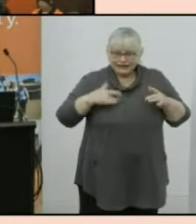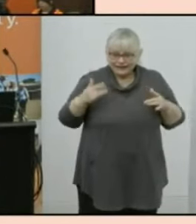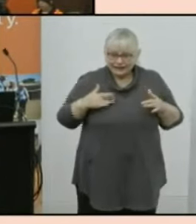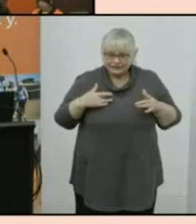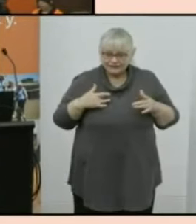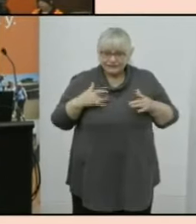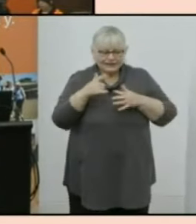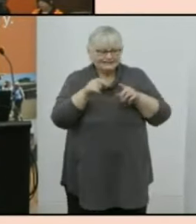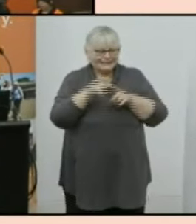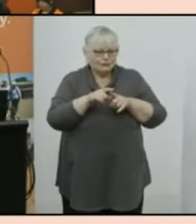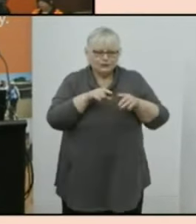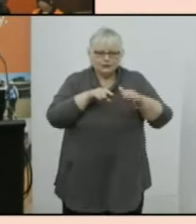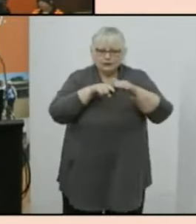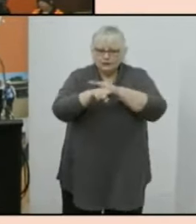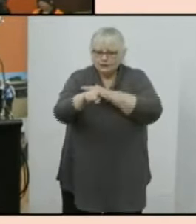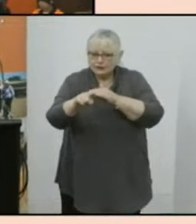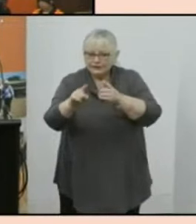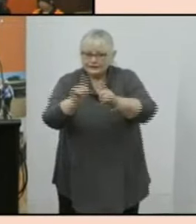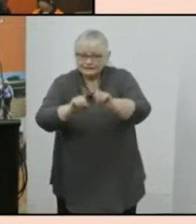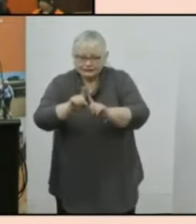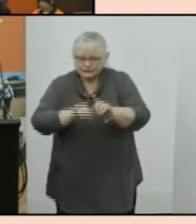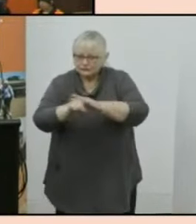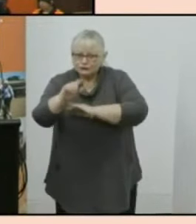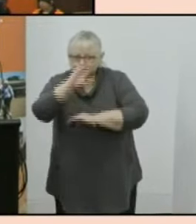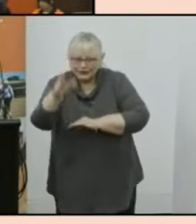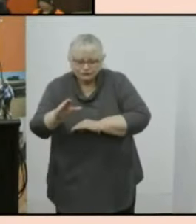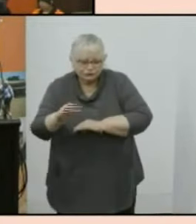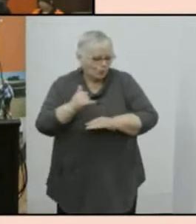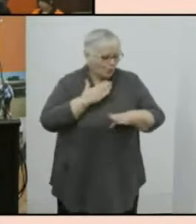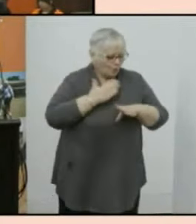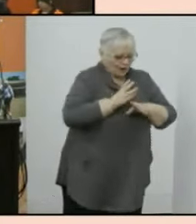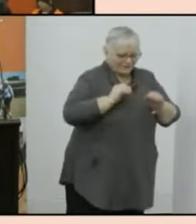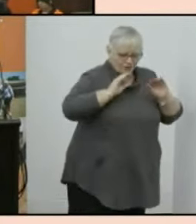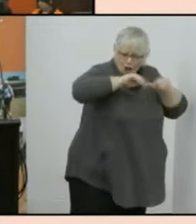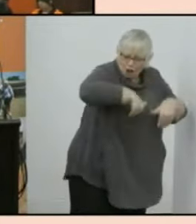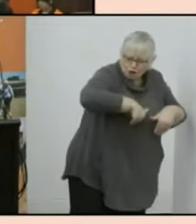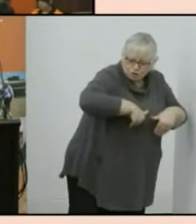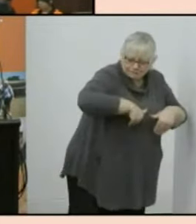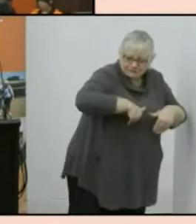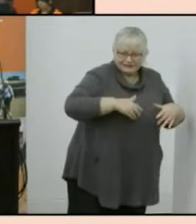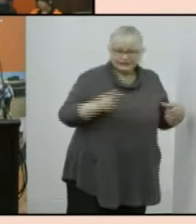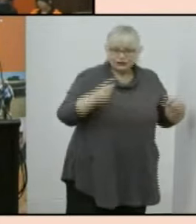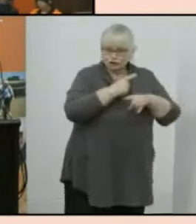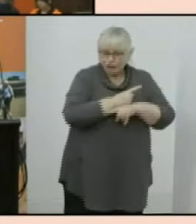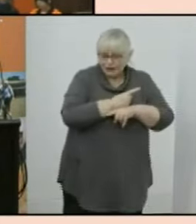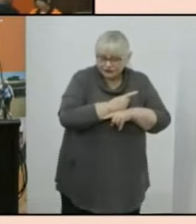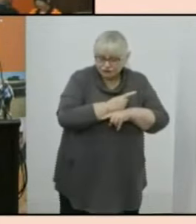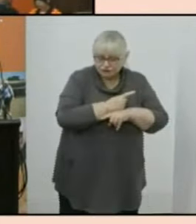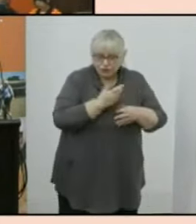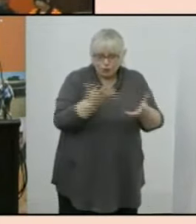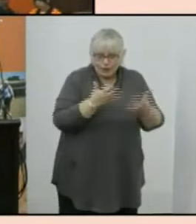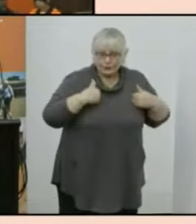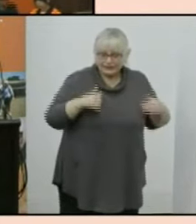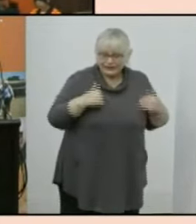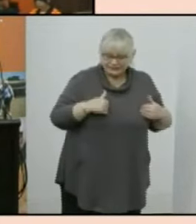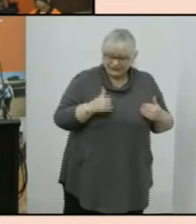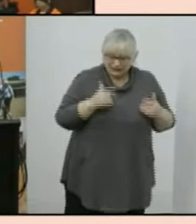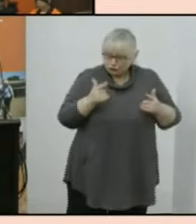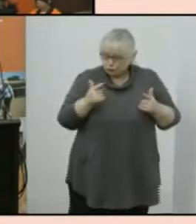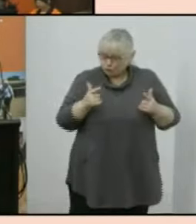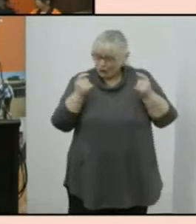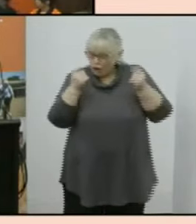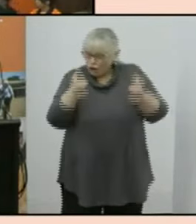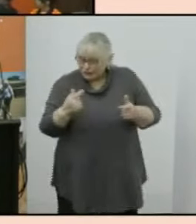leave the cities did working from home change our approach to in particular where we live is it too early to get an indication of